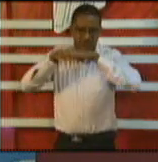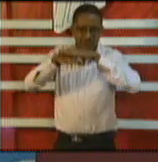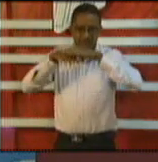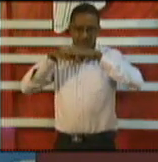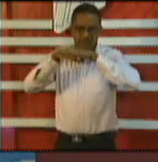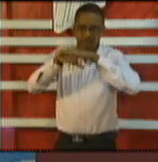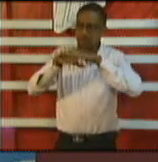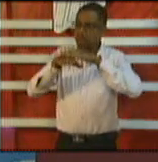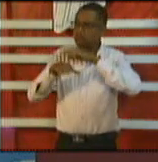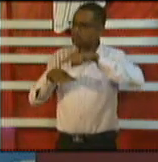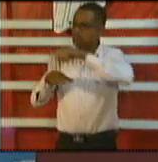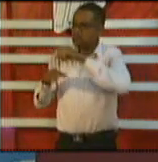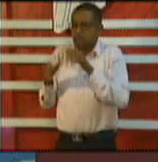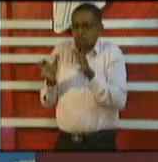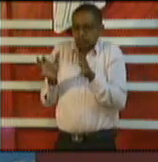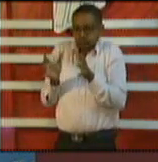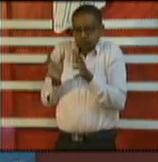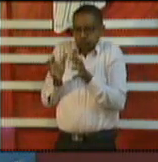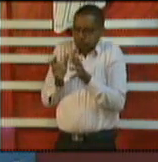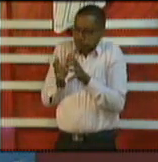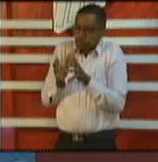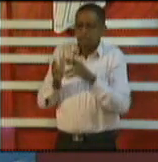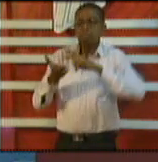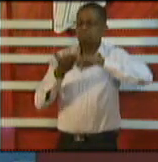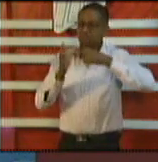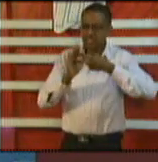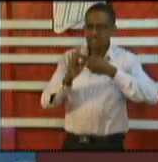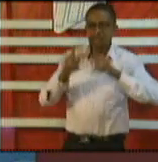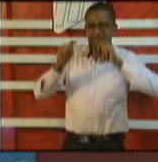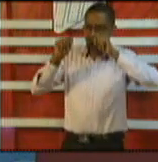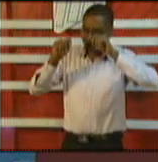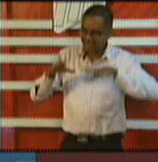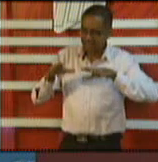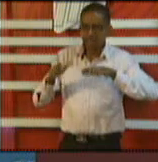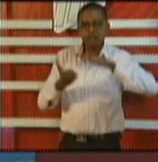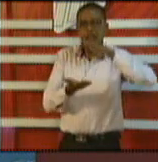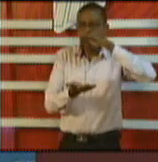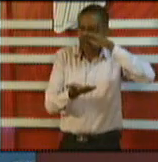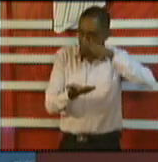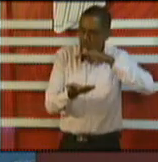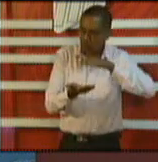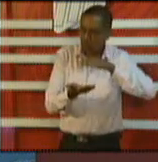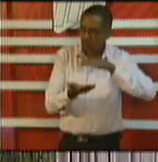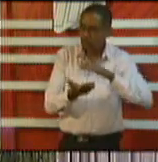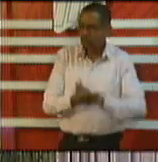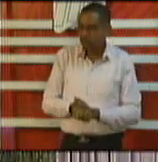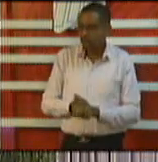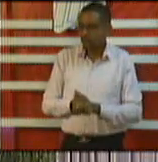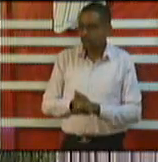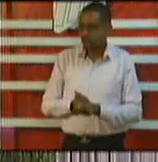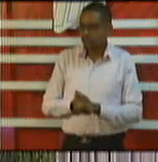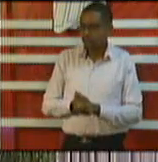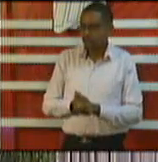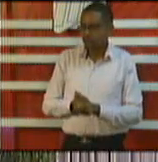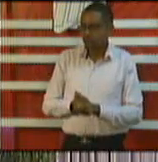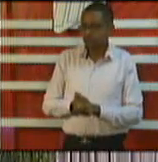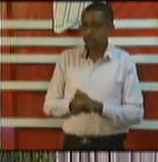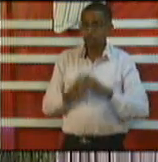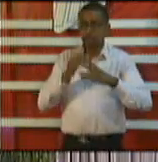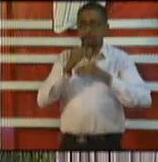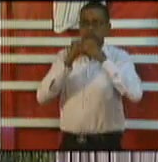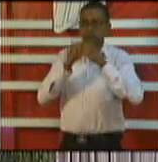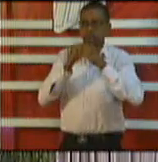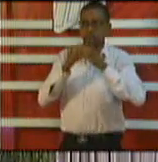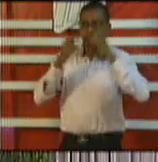is proportionately low as compared to the number of violence is coming to us let me let me just decorate